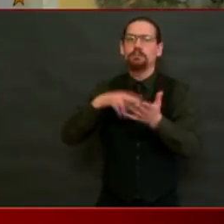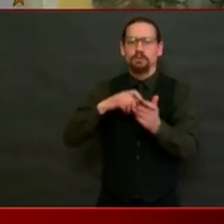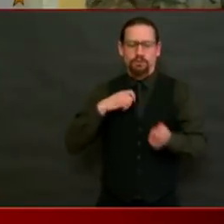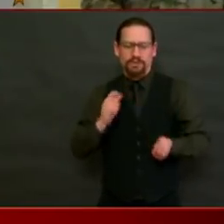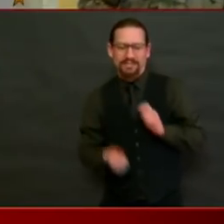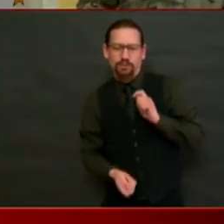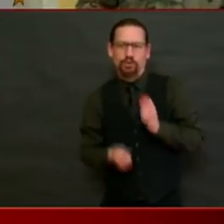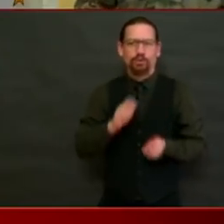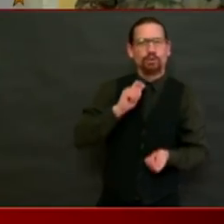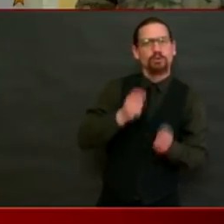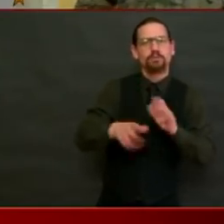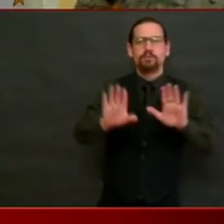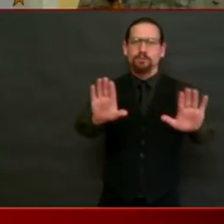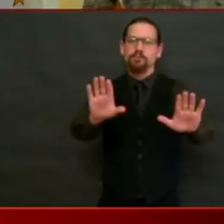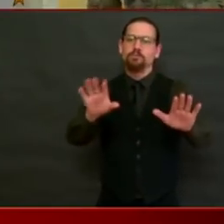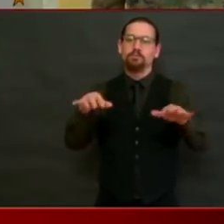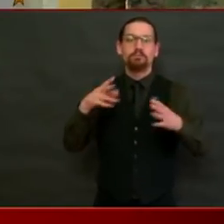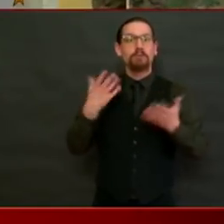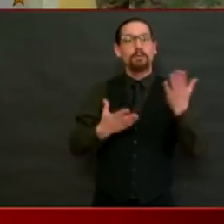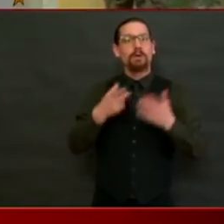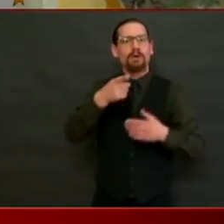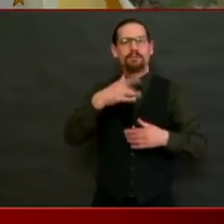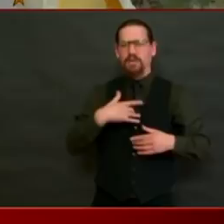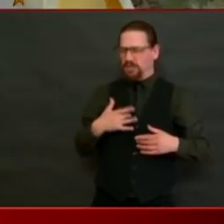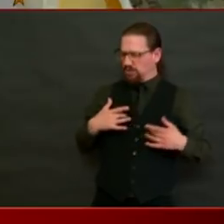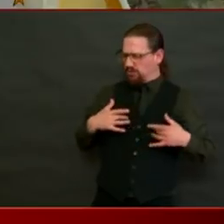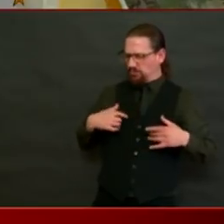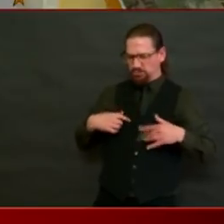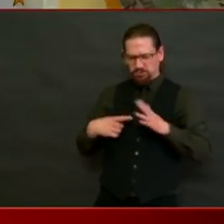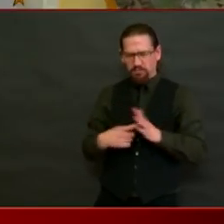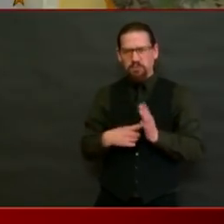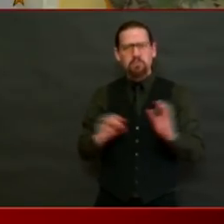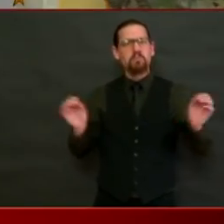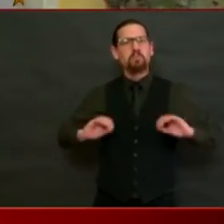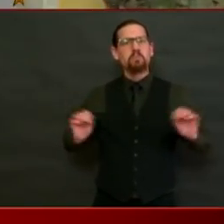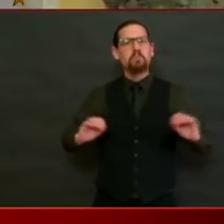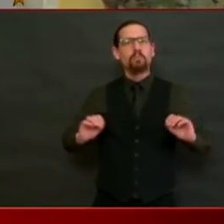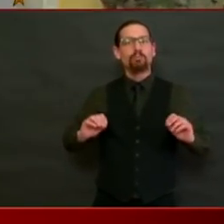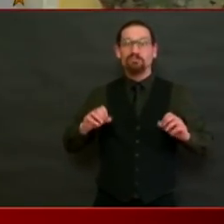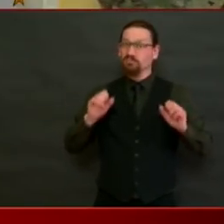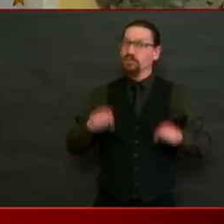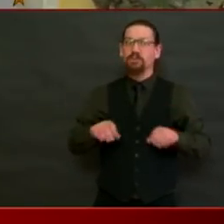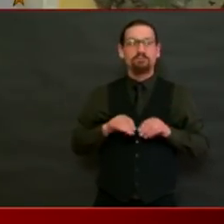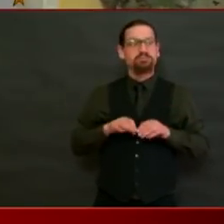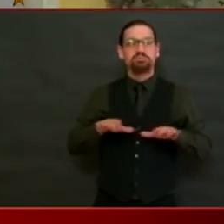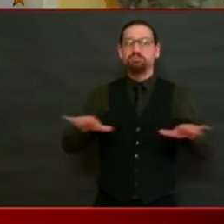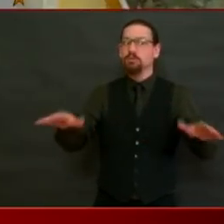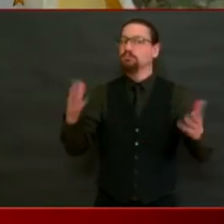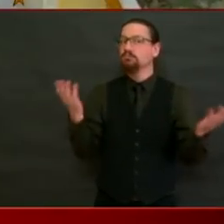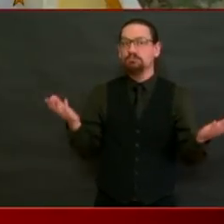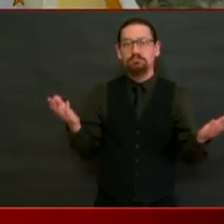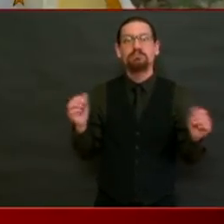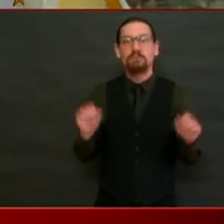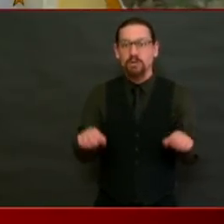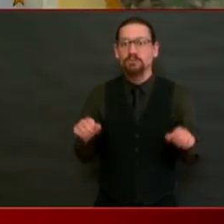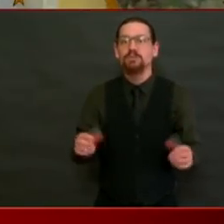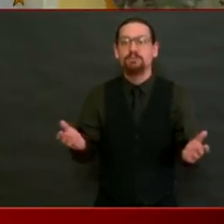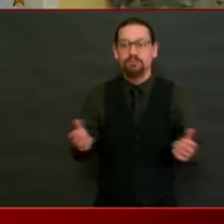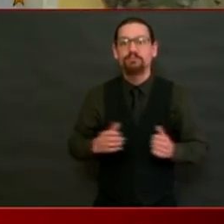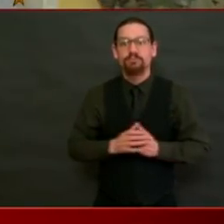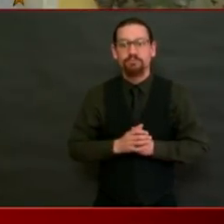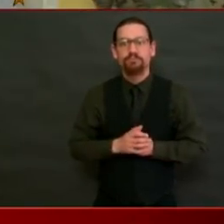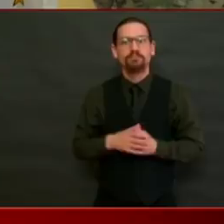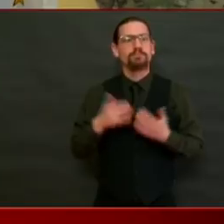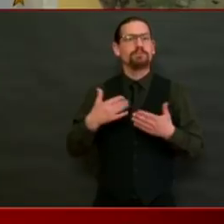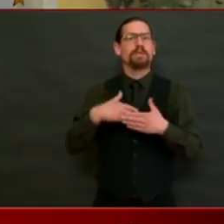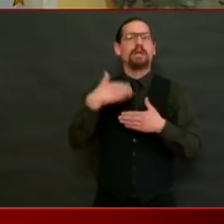raising awareness about that across the board is a critical focus for us now. The next question is from Brian Crandall at